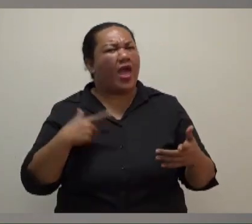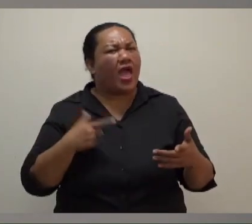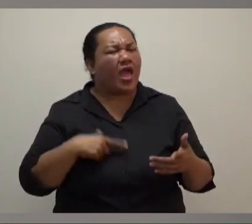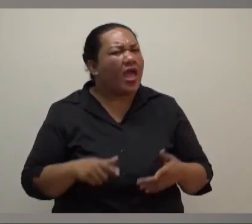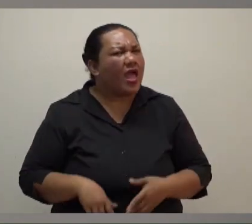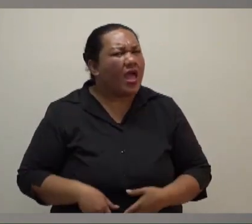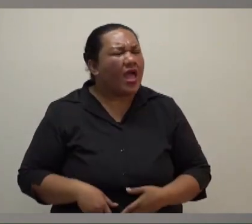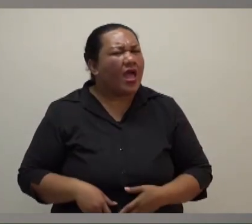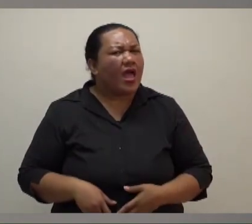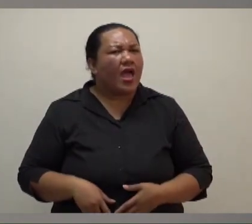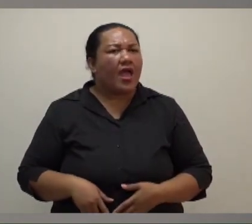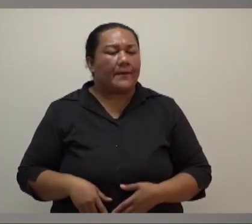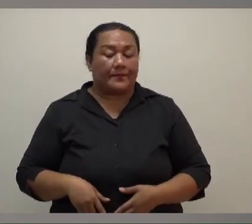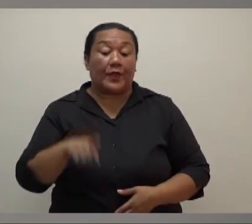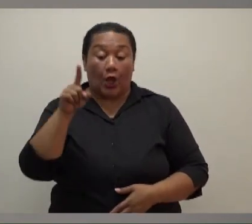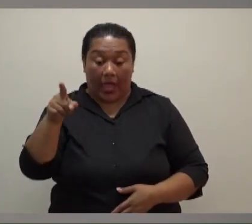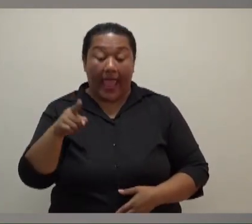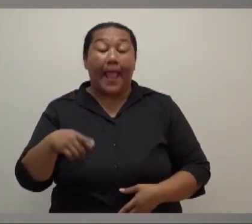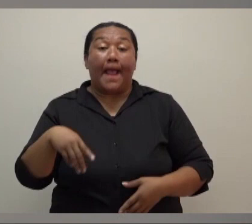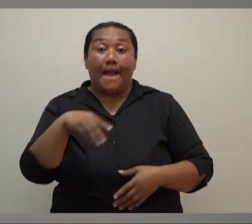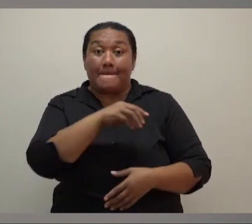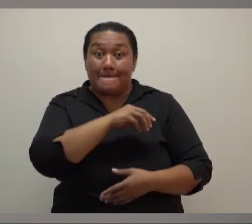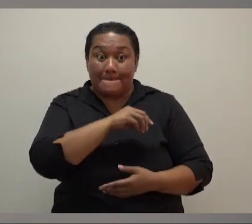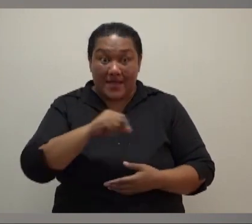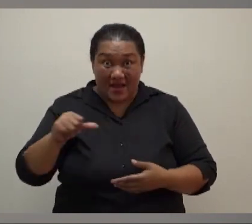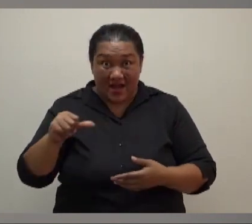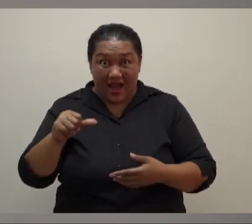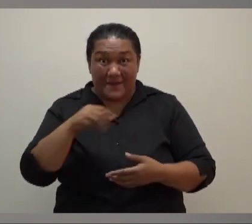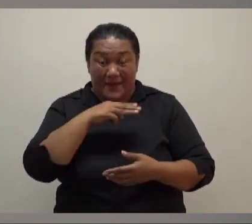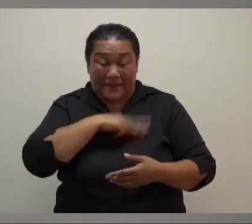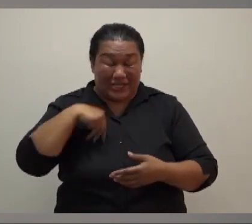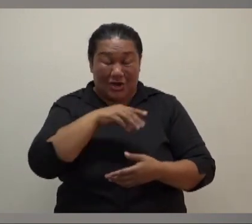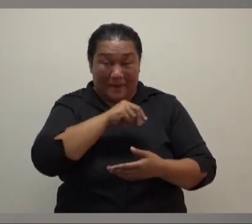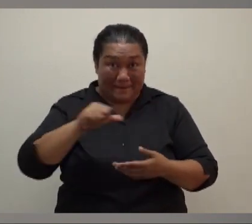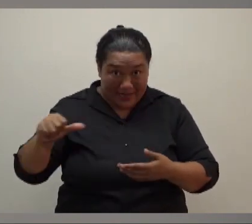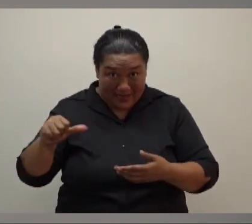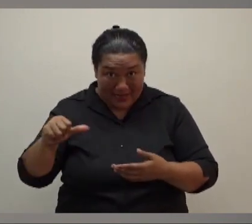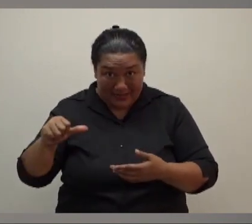There's one from the Mineral Resources Department that was given out and one from NDMO.